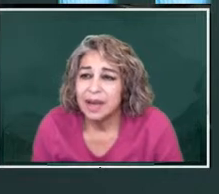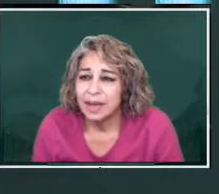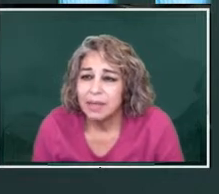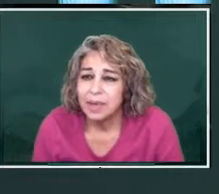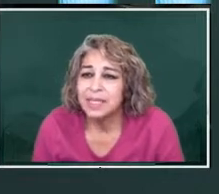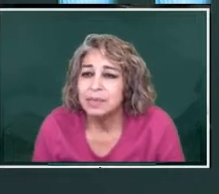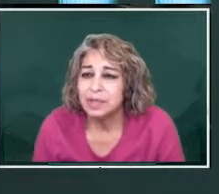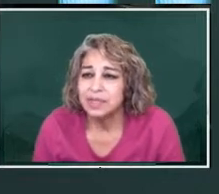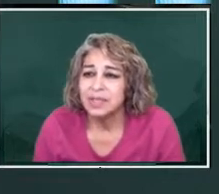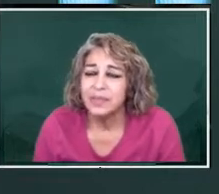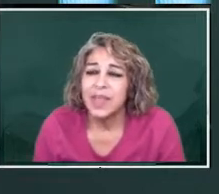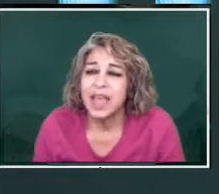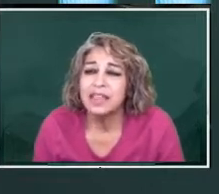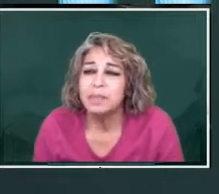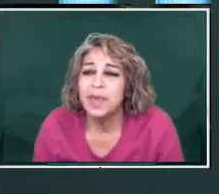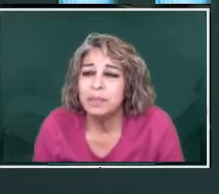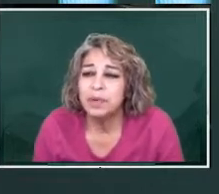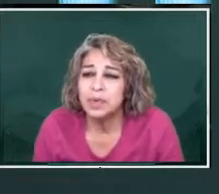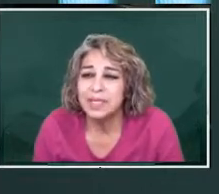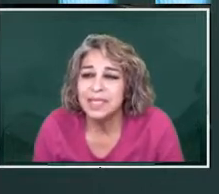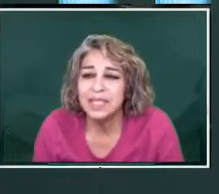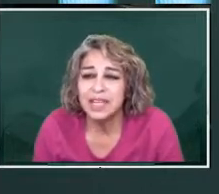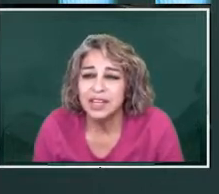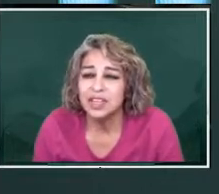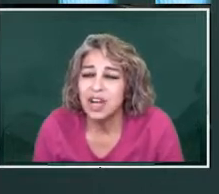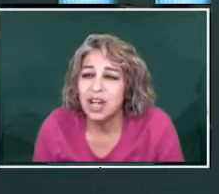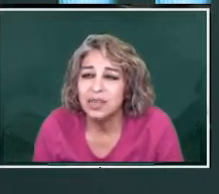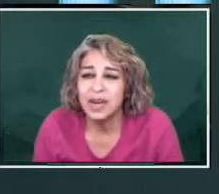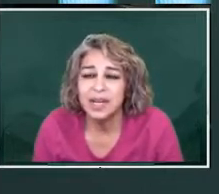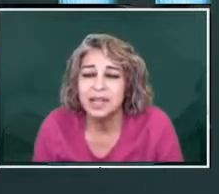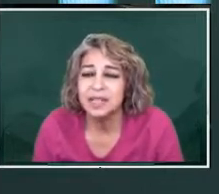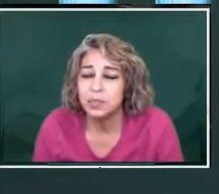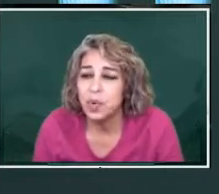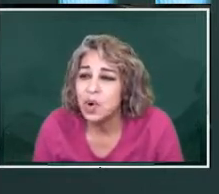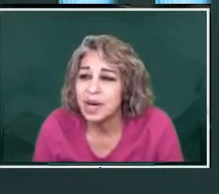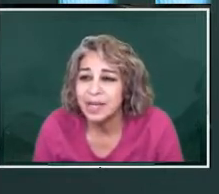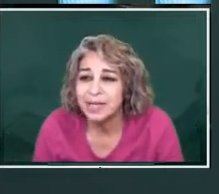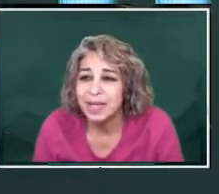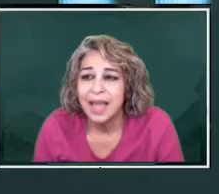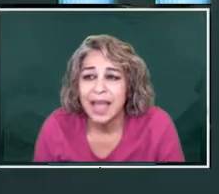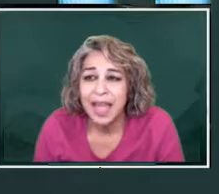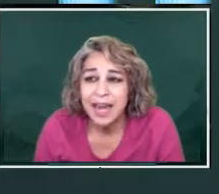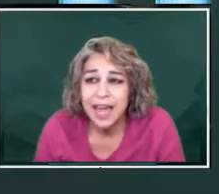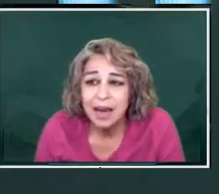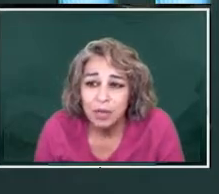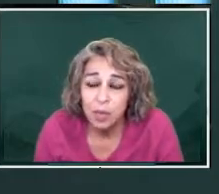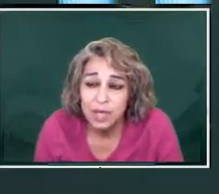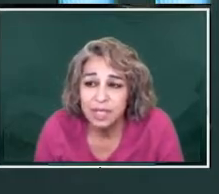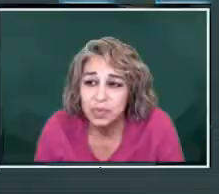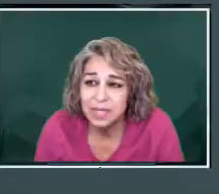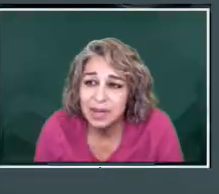combustibles. And the people resisted and tolerated and supported us. And now what is the result?